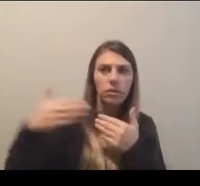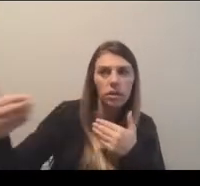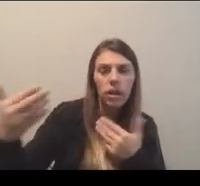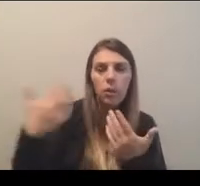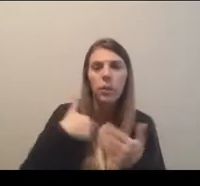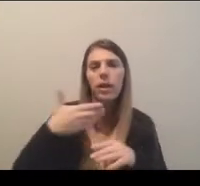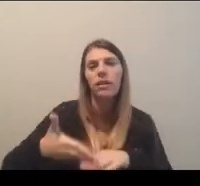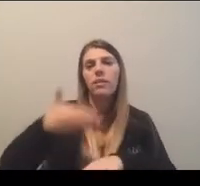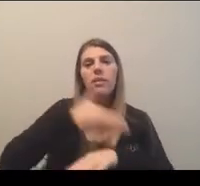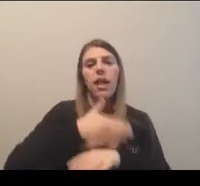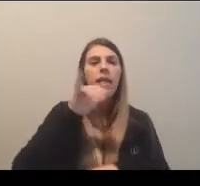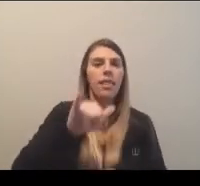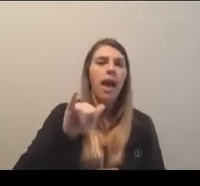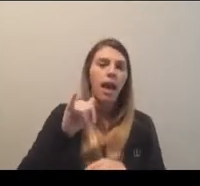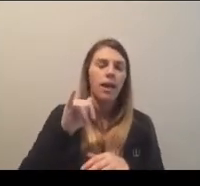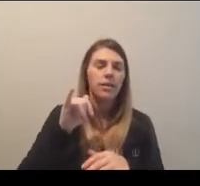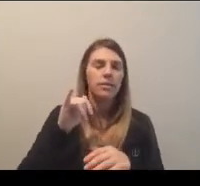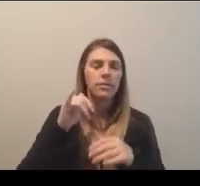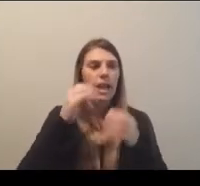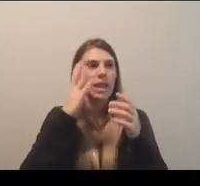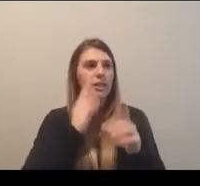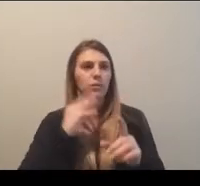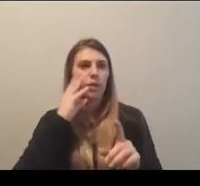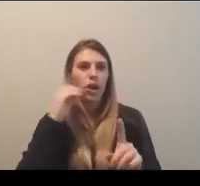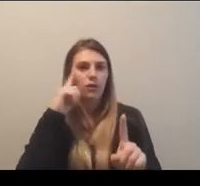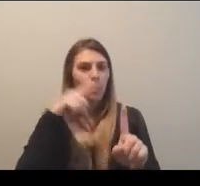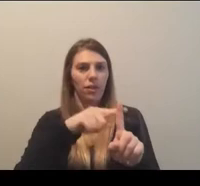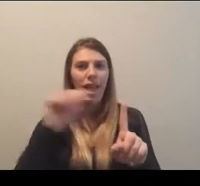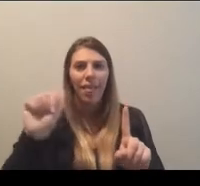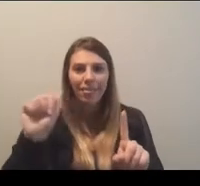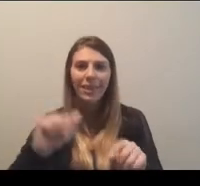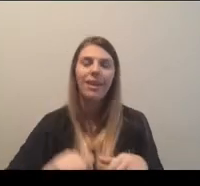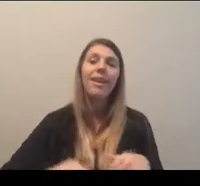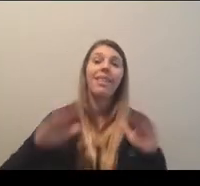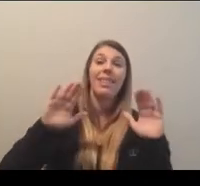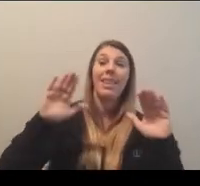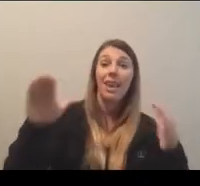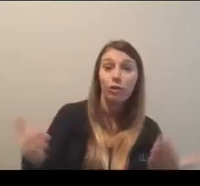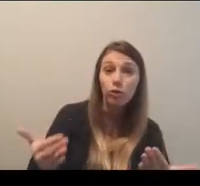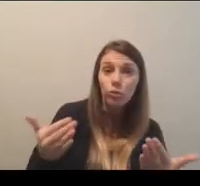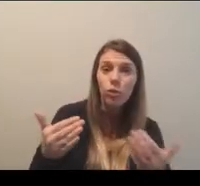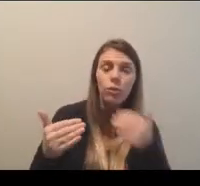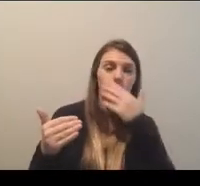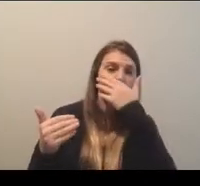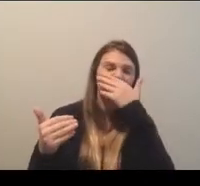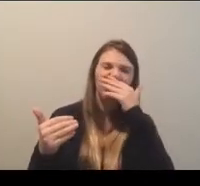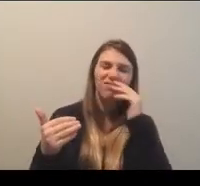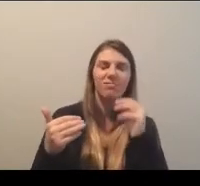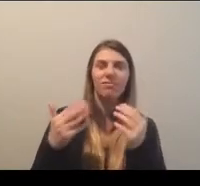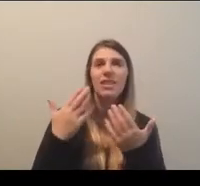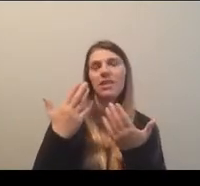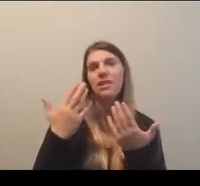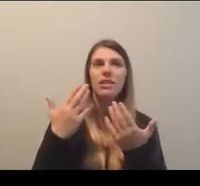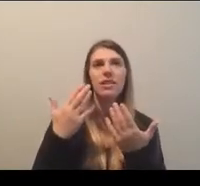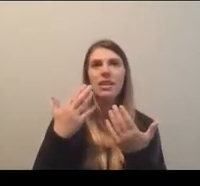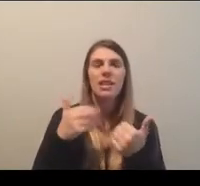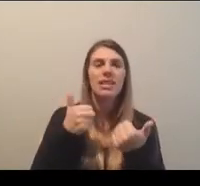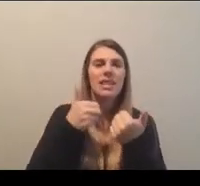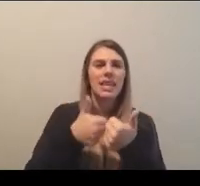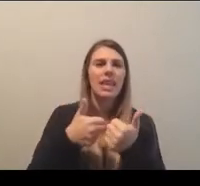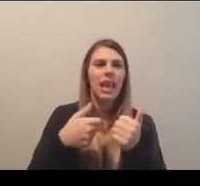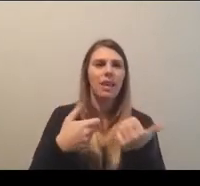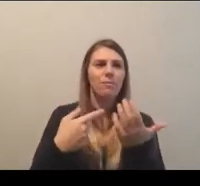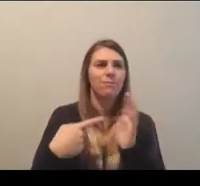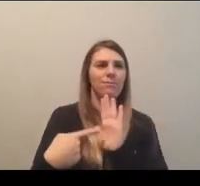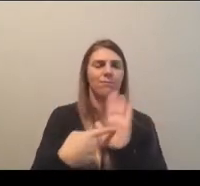that player experience? The intros that occur as part of, um, as part of the, the game presentation,